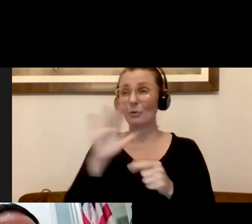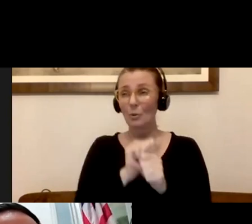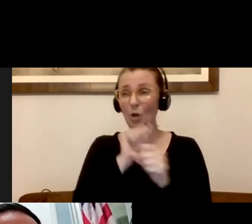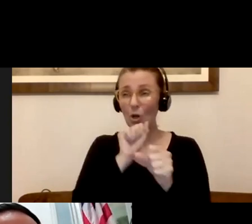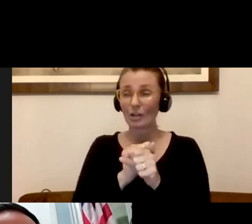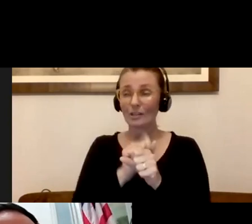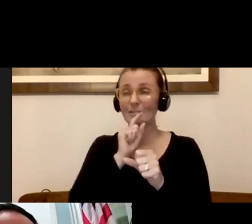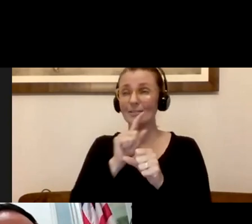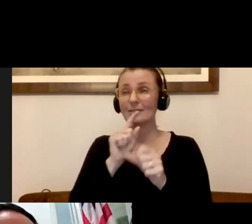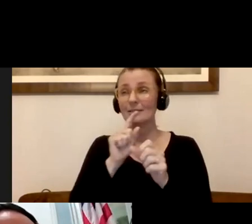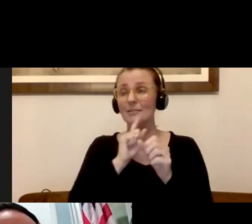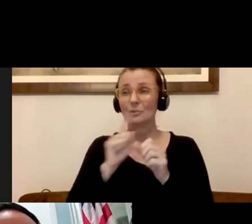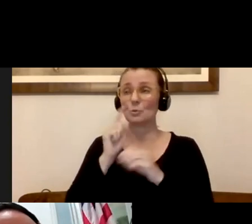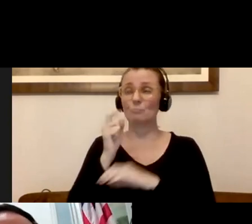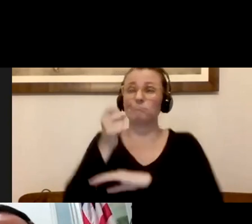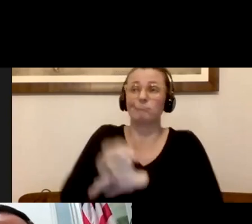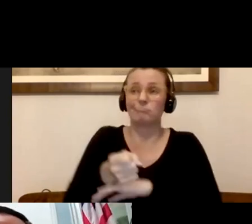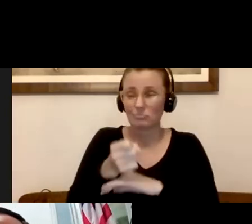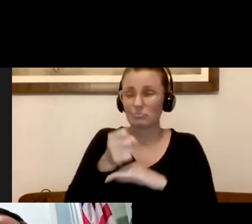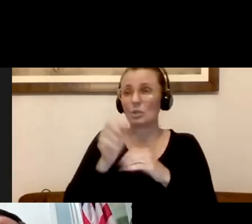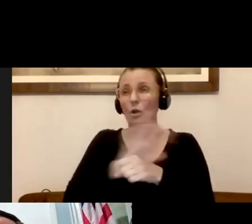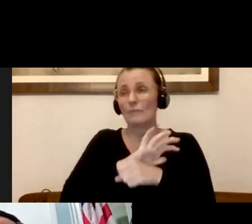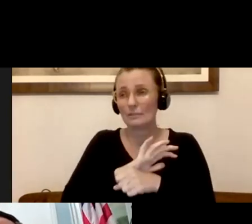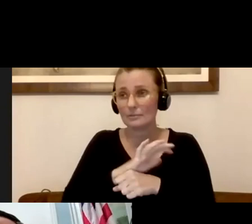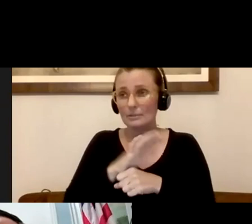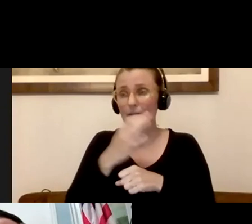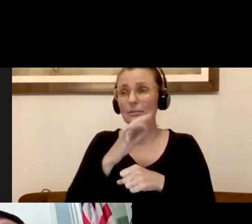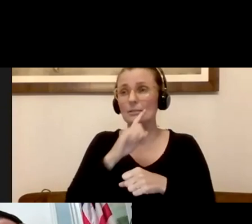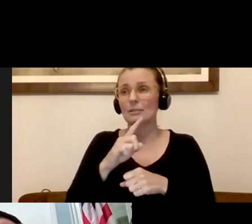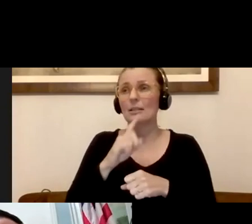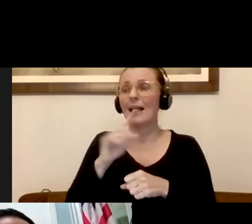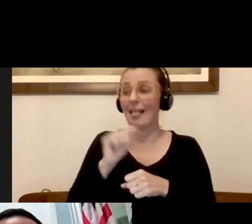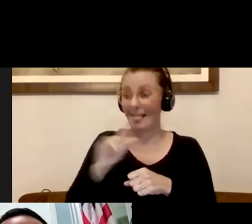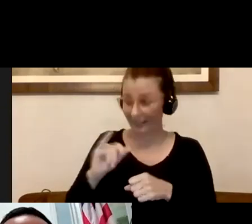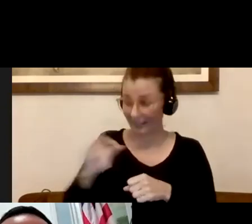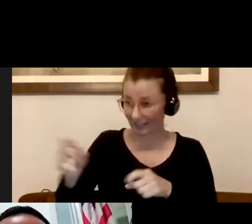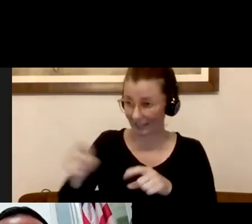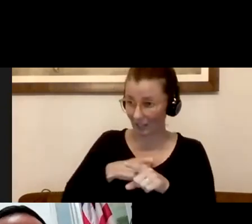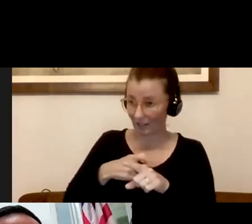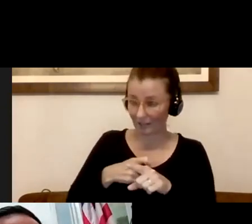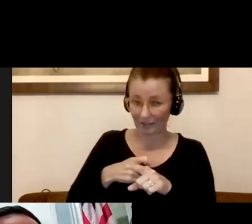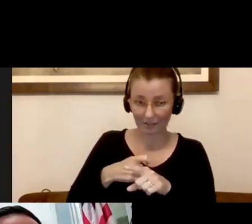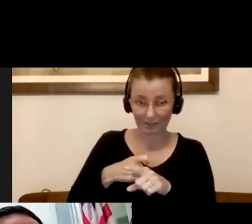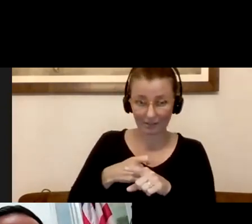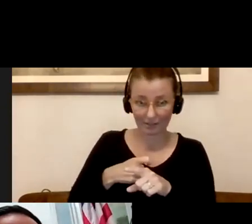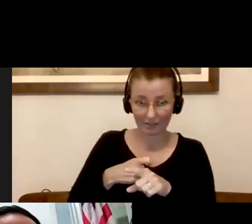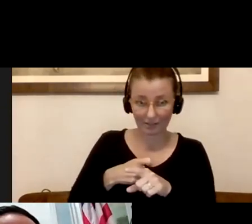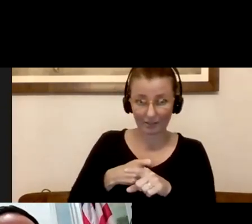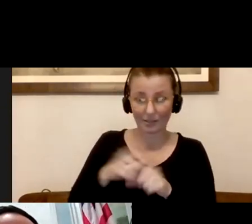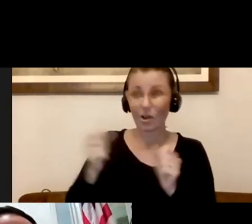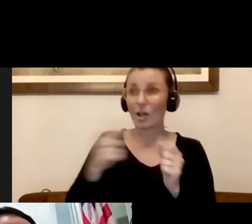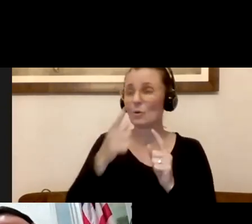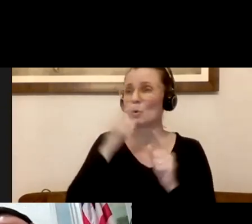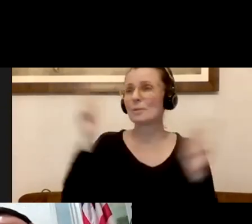together to overcome the COVID-19 crisis. I just heard from Allie. She got to answer her question. Thanks, Allie. And all of you who celebrated